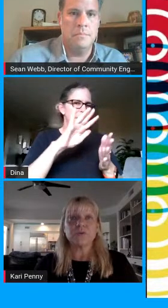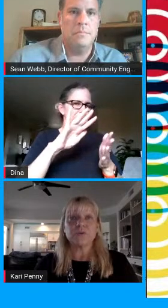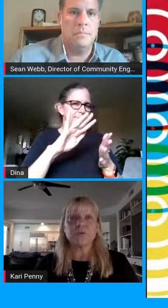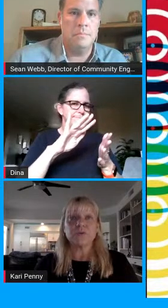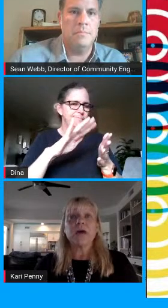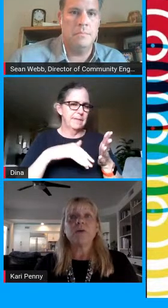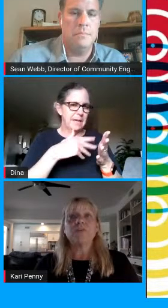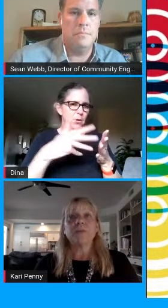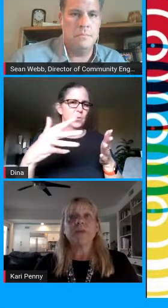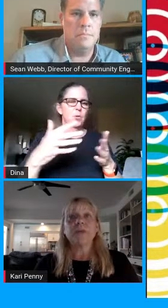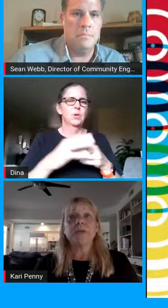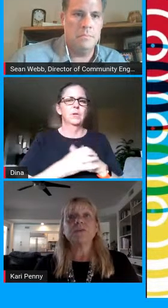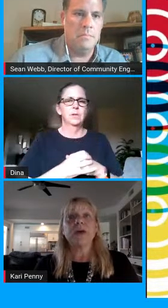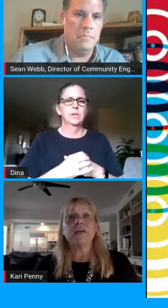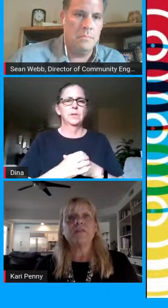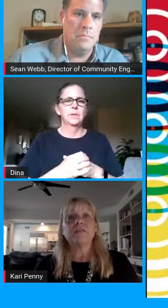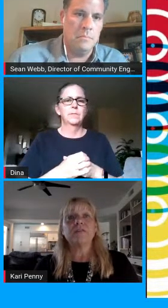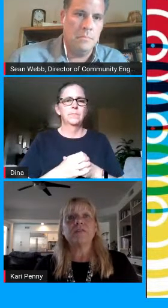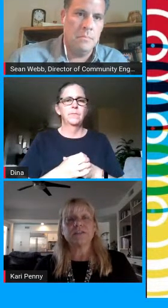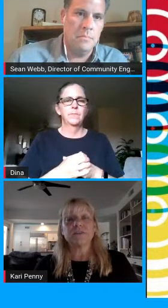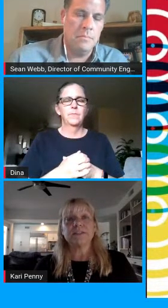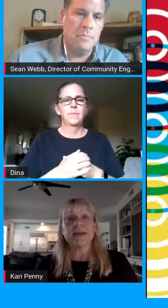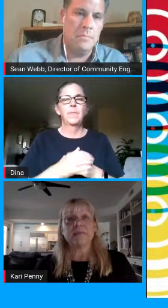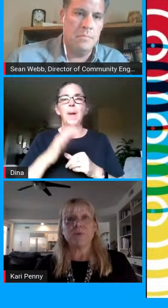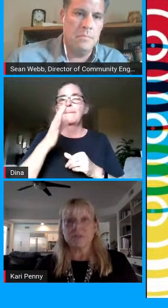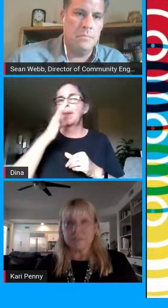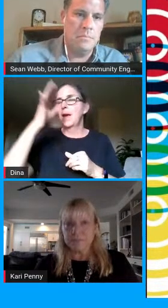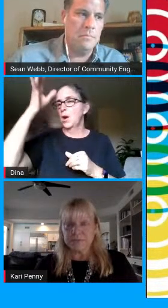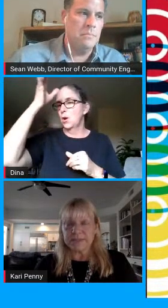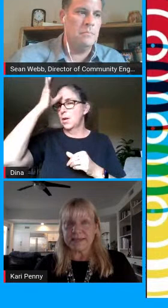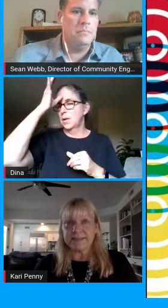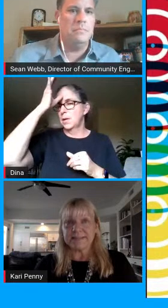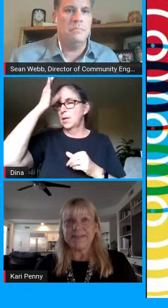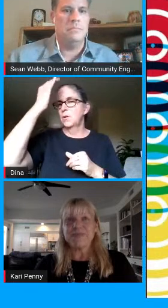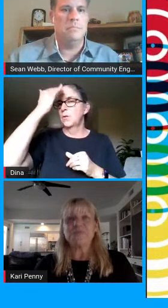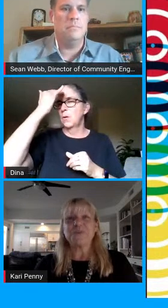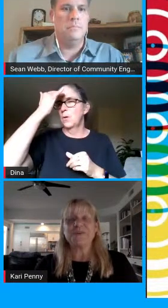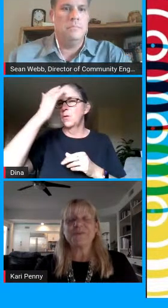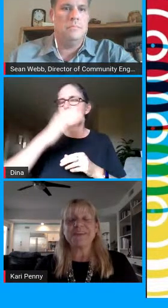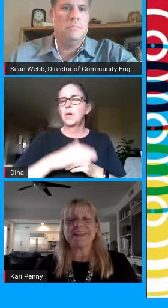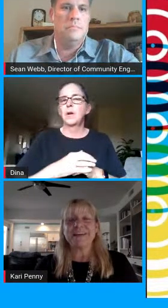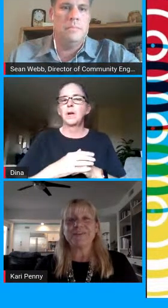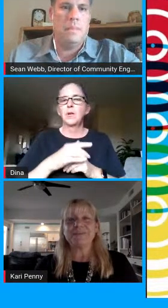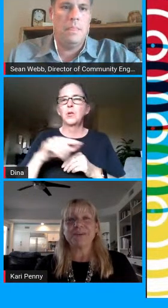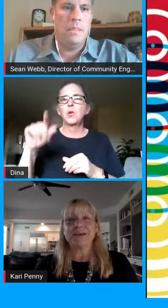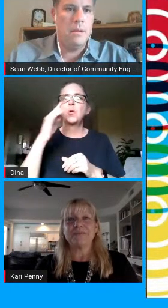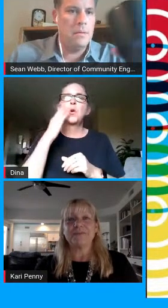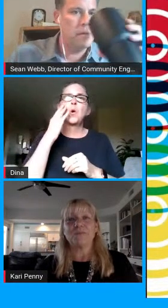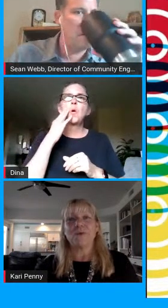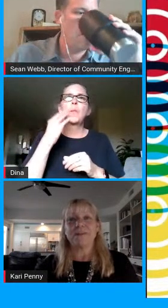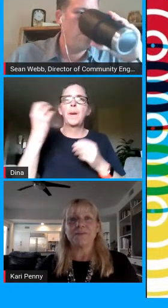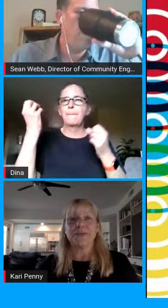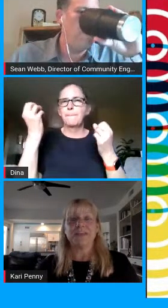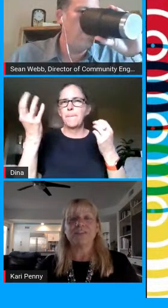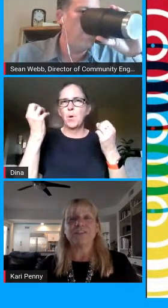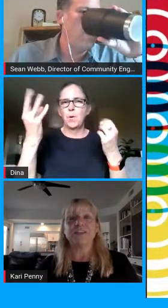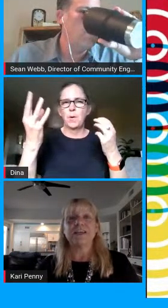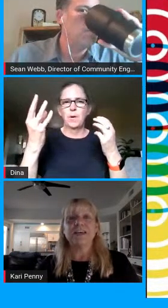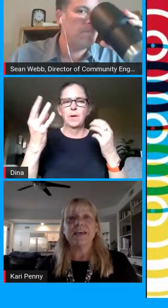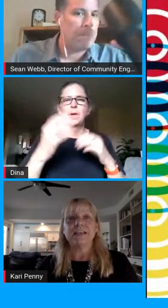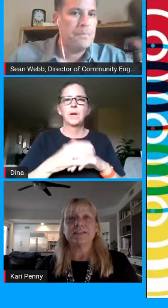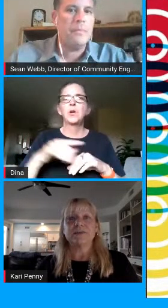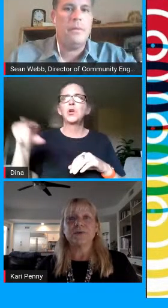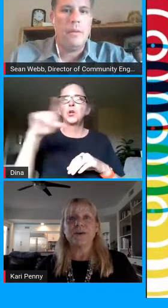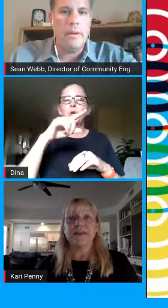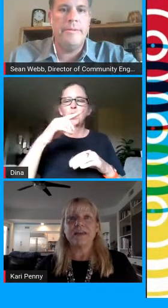your child's school however parents who have uh students at multiple sites will be allowed to pick up from one location